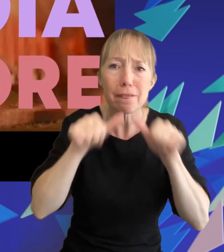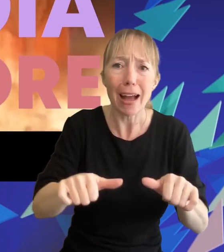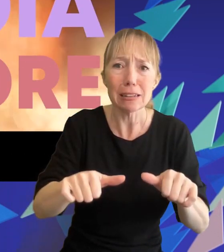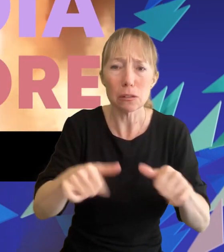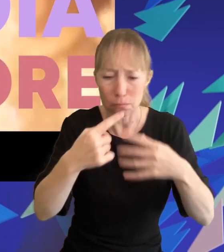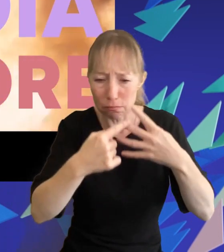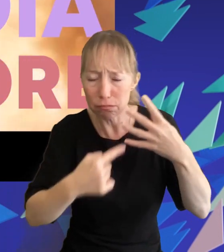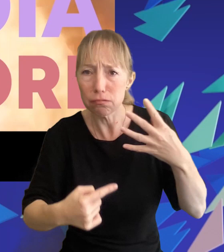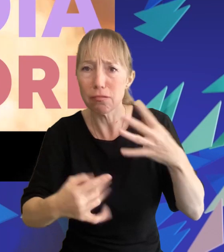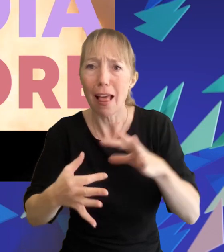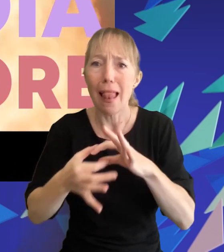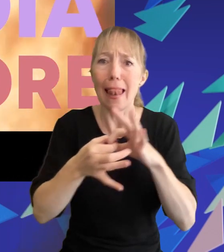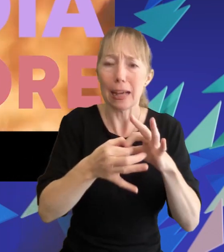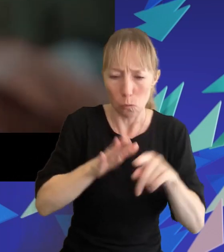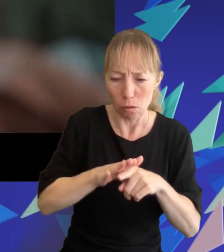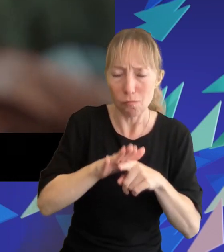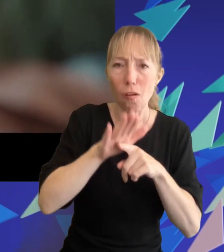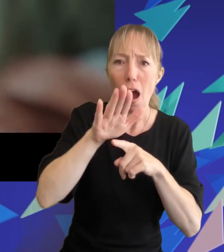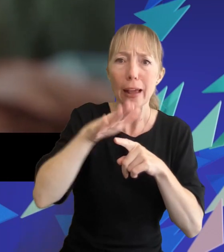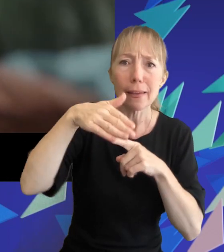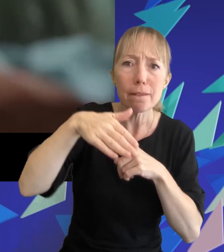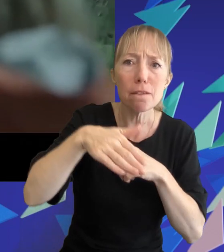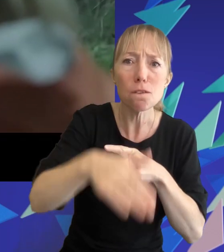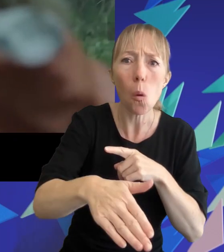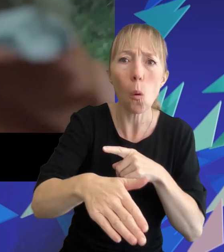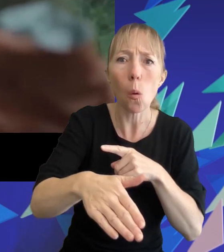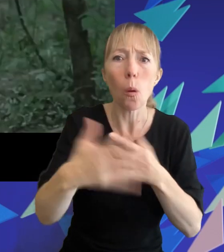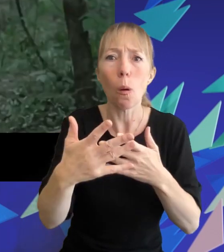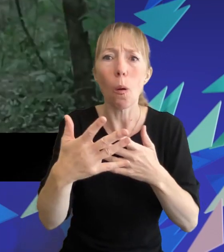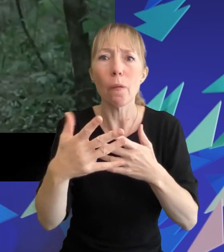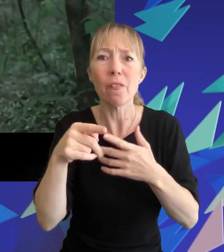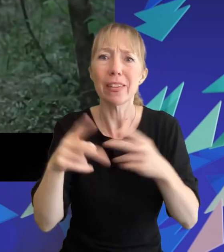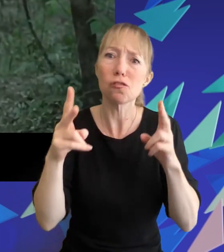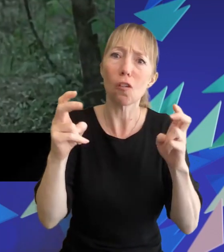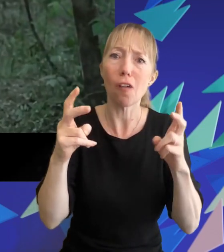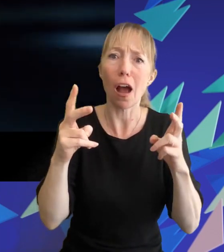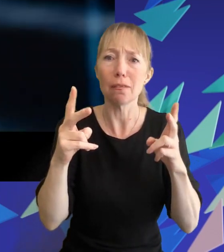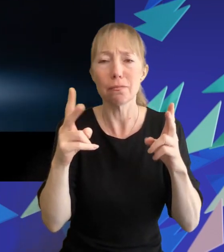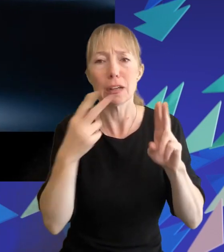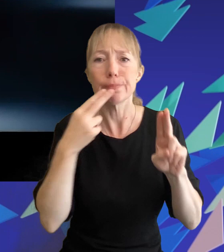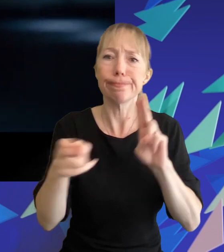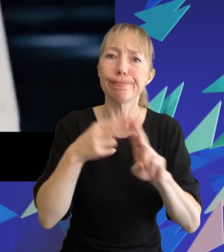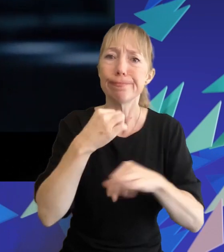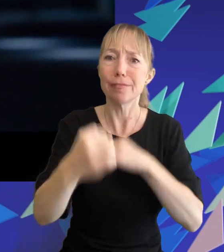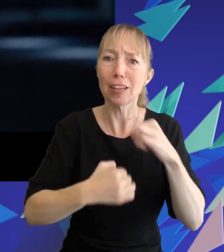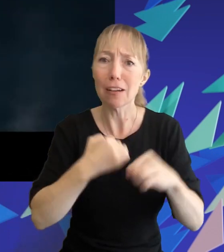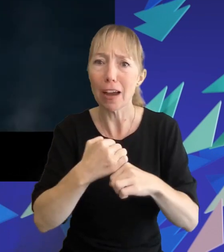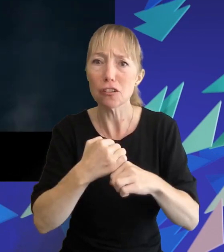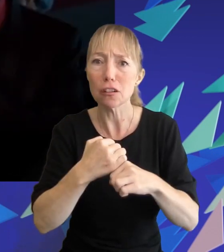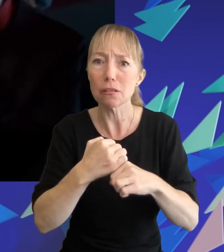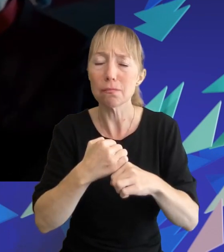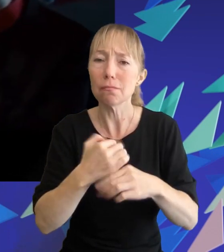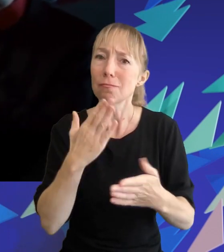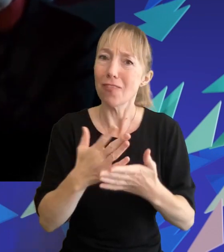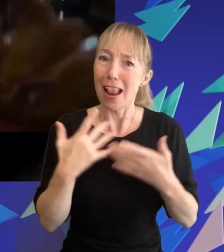more contribute to the rise and ultimate fall of a generation defining genre and was it always doomed to fame it's a